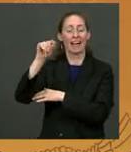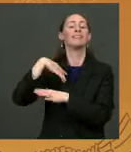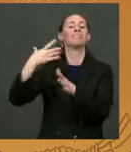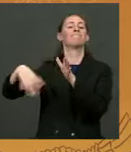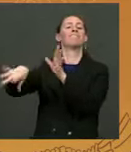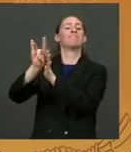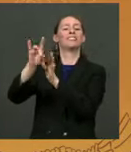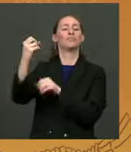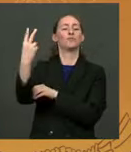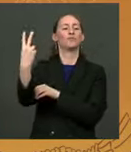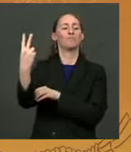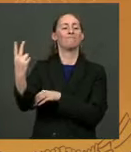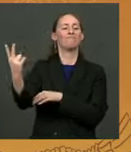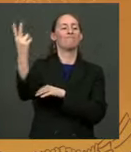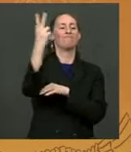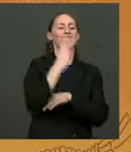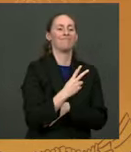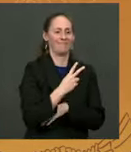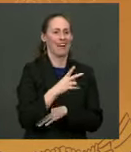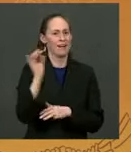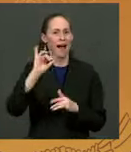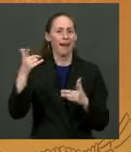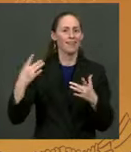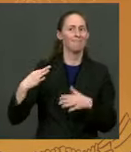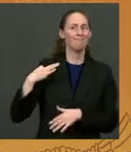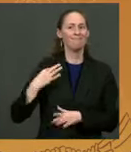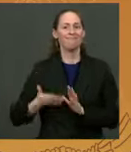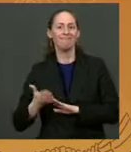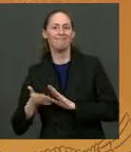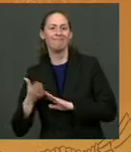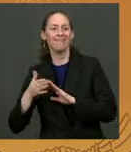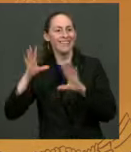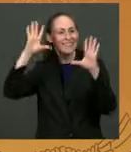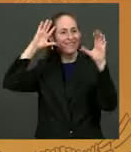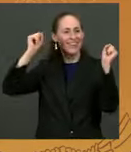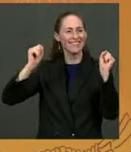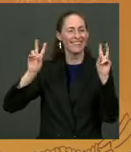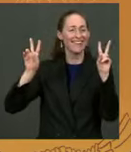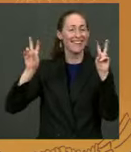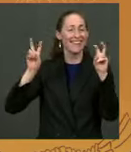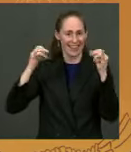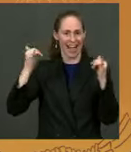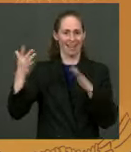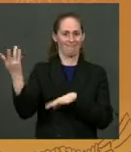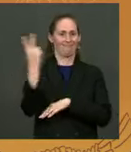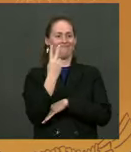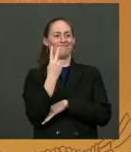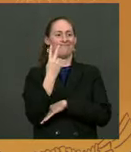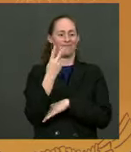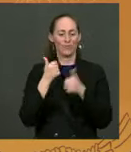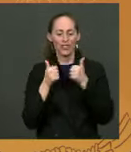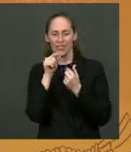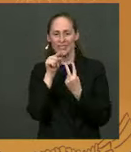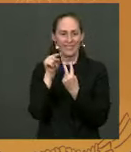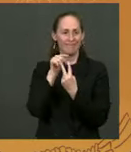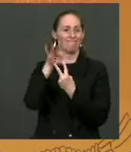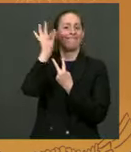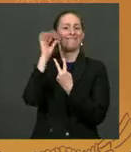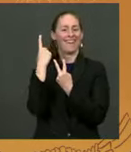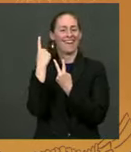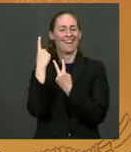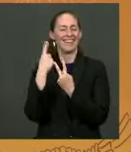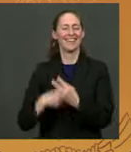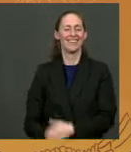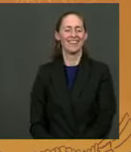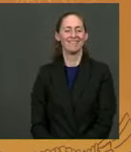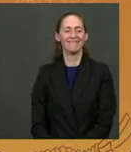And so, I just met Andrea and Brad Welp — third and fifth-generation farmers from St. Anthony, Indiana.